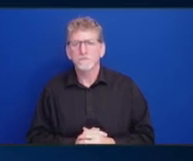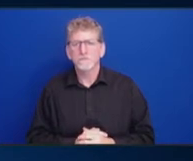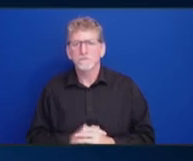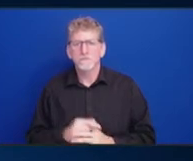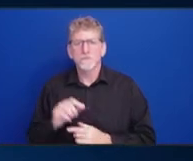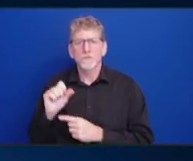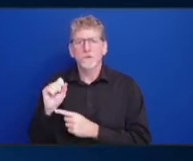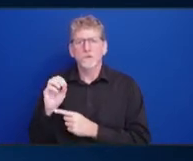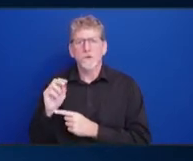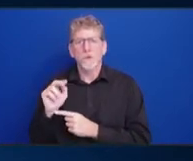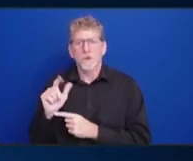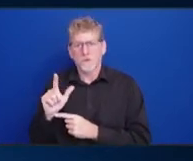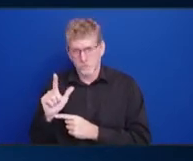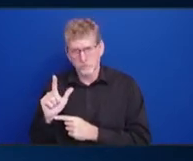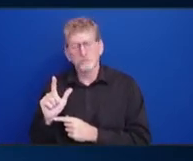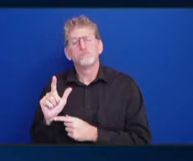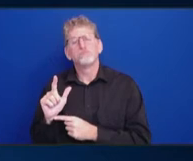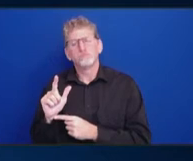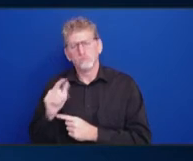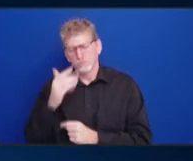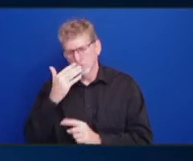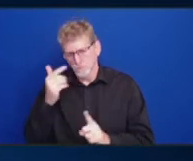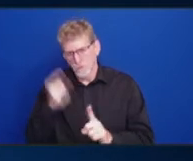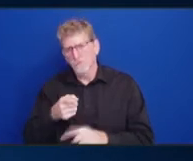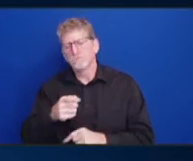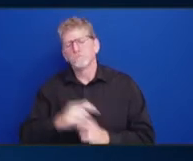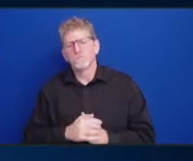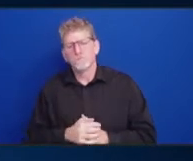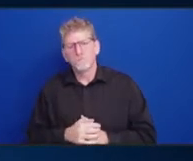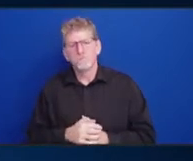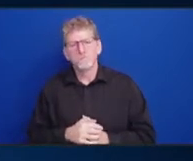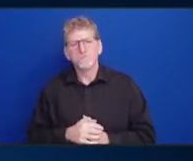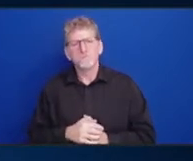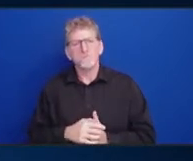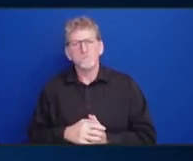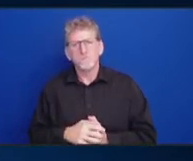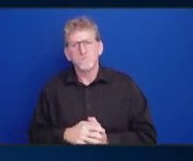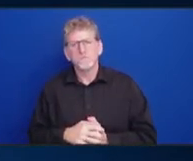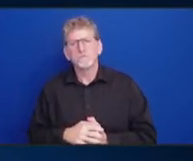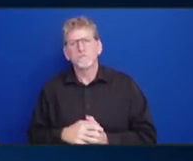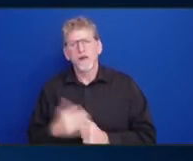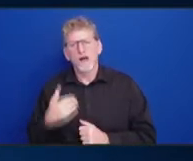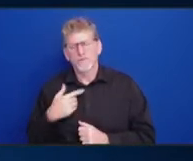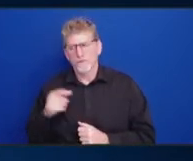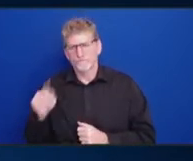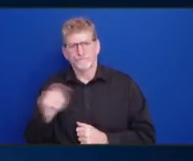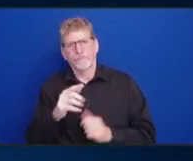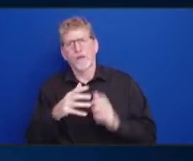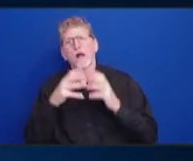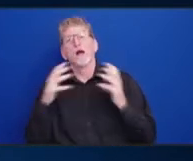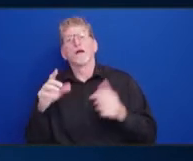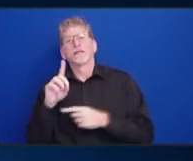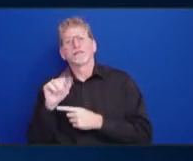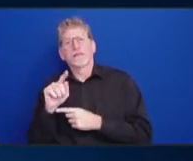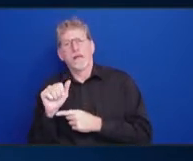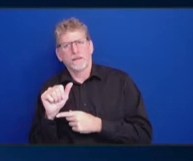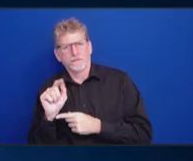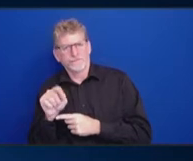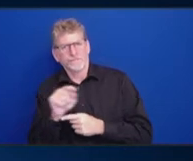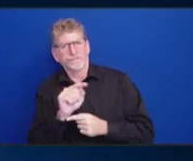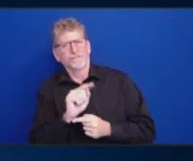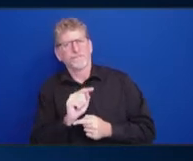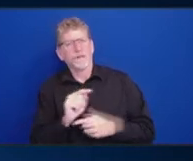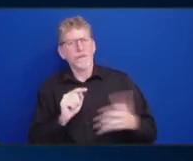point. I think there's a lot of data online. think that's a good place to point people to where is it and where can people go find it. That's a